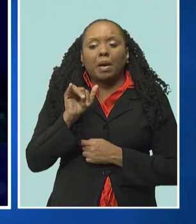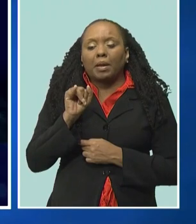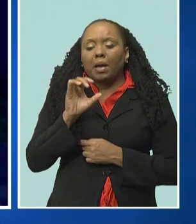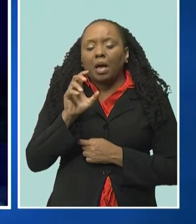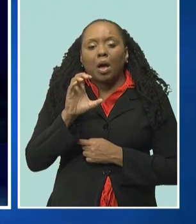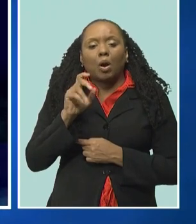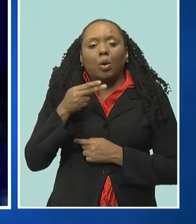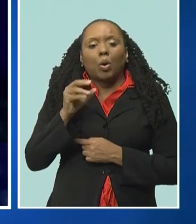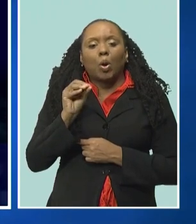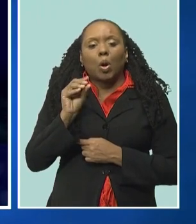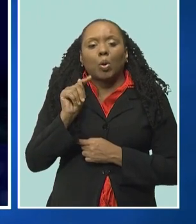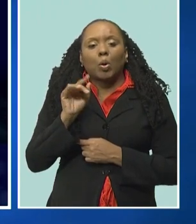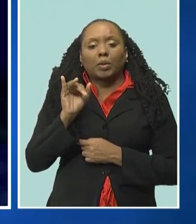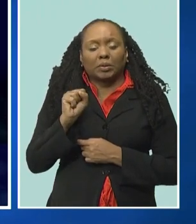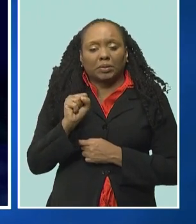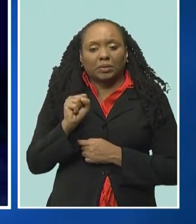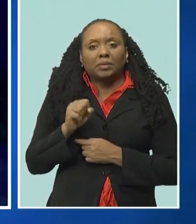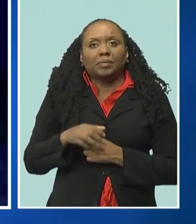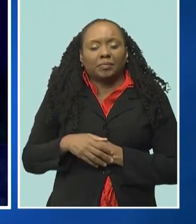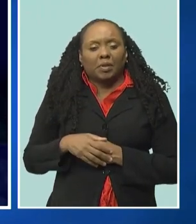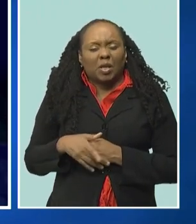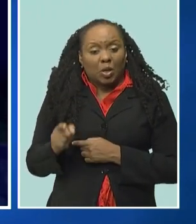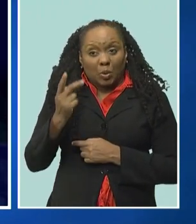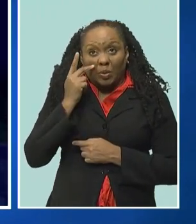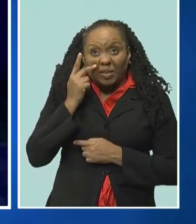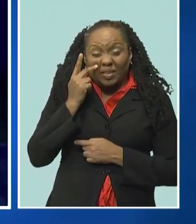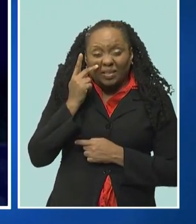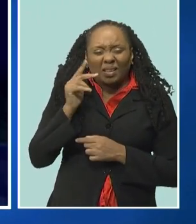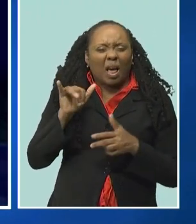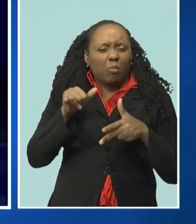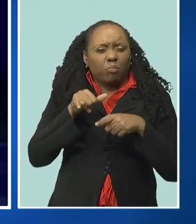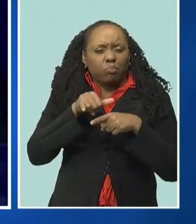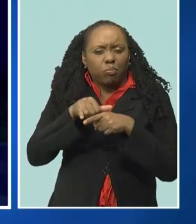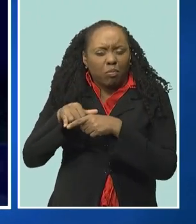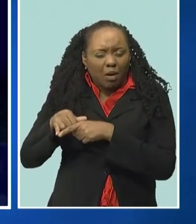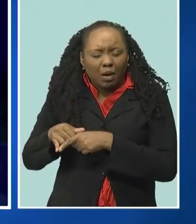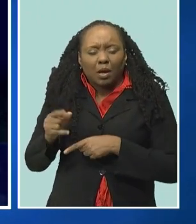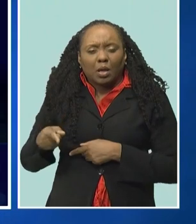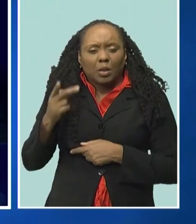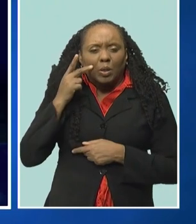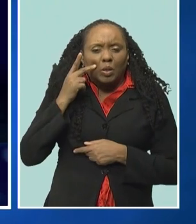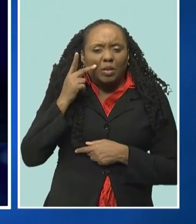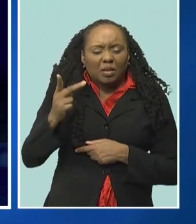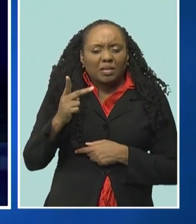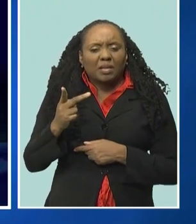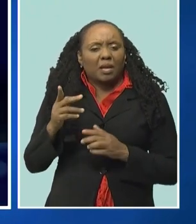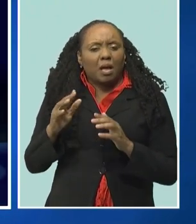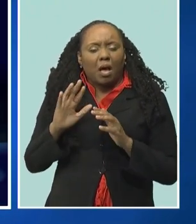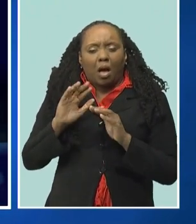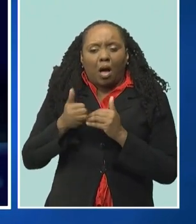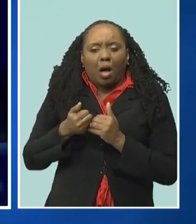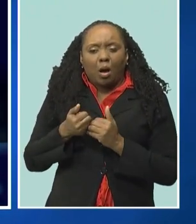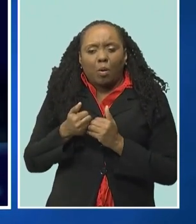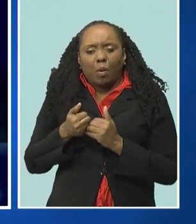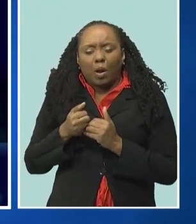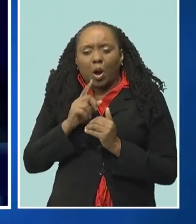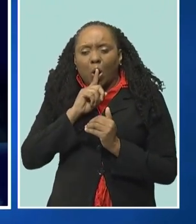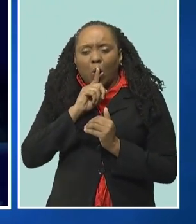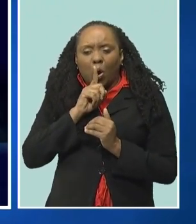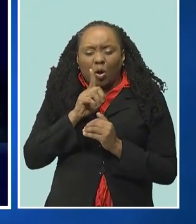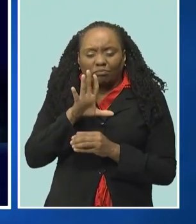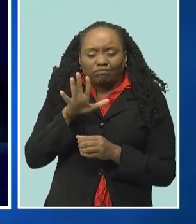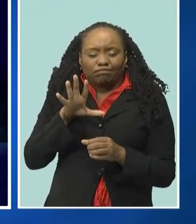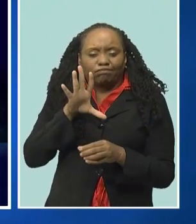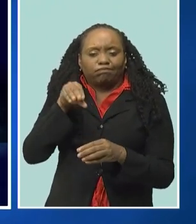Meliportis feeds periodically on the River Tamarin and you get them in very